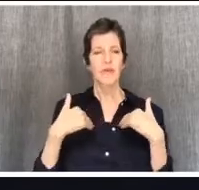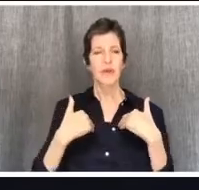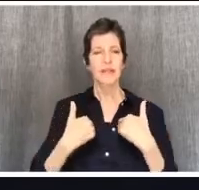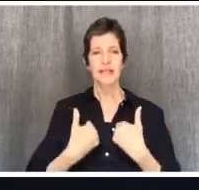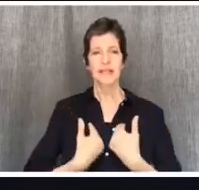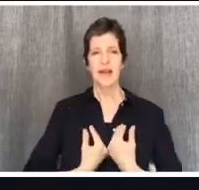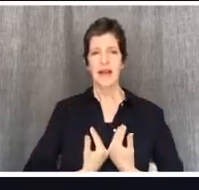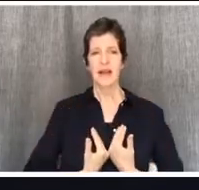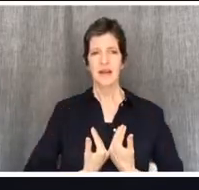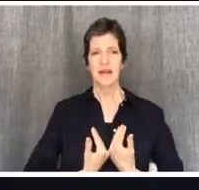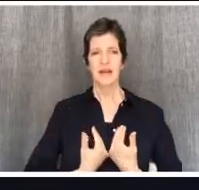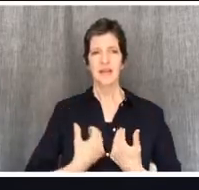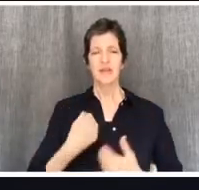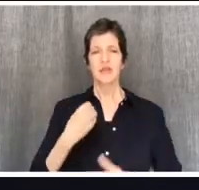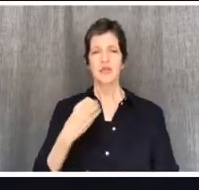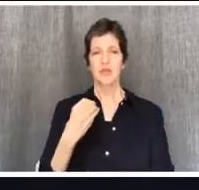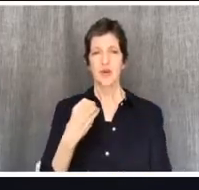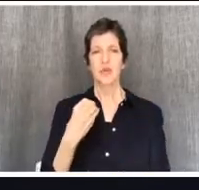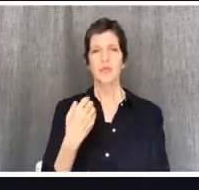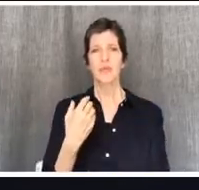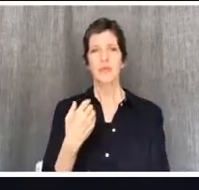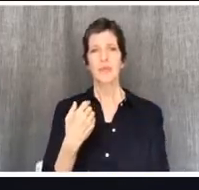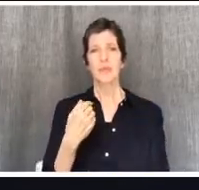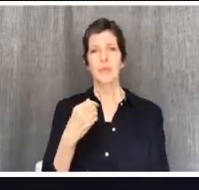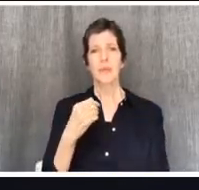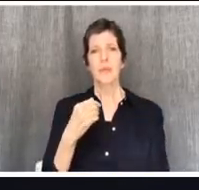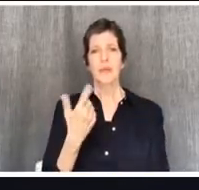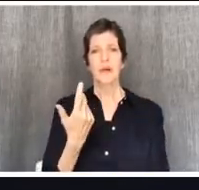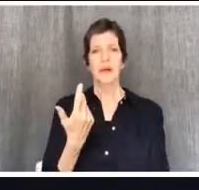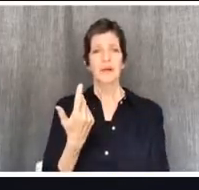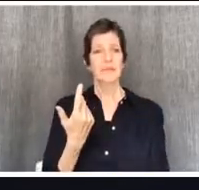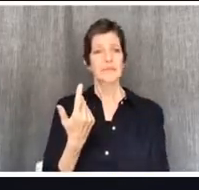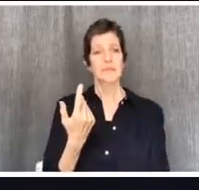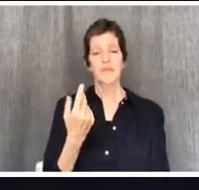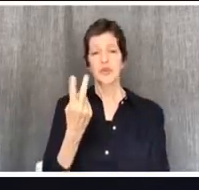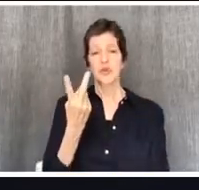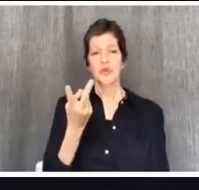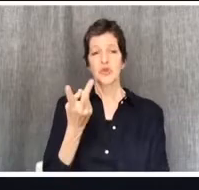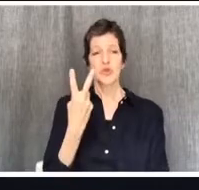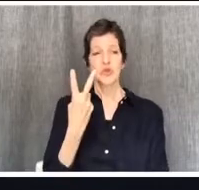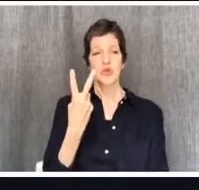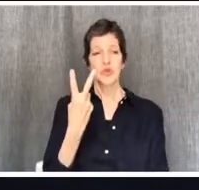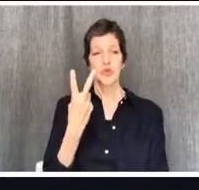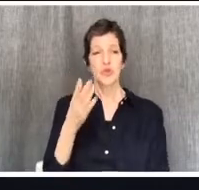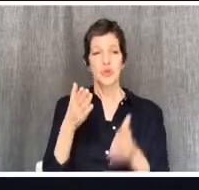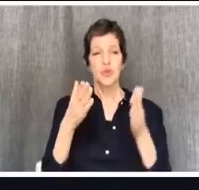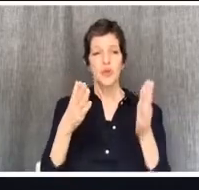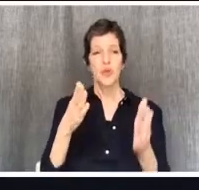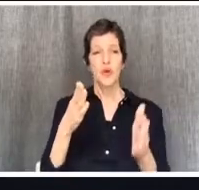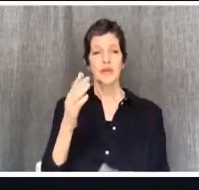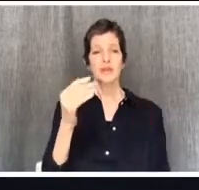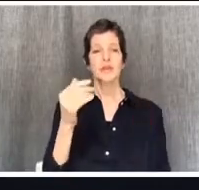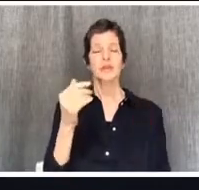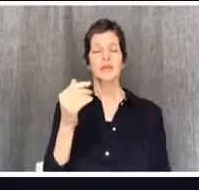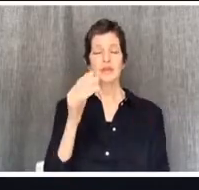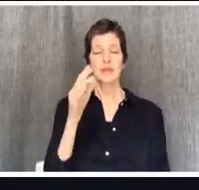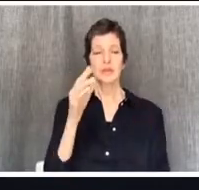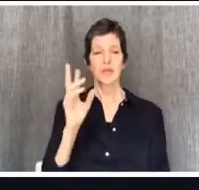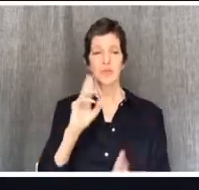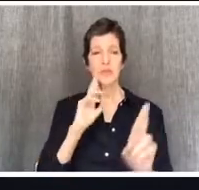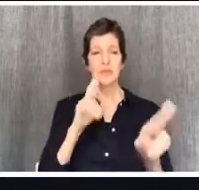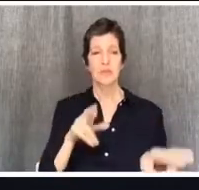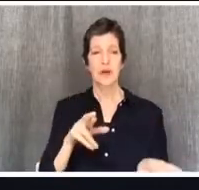respond to the fact that they are exhausted. Uh, one of those ways, which is totally unacceptable would be open revolt, complete